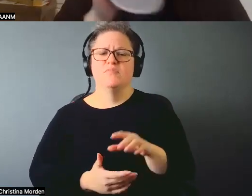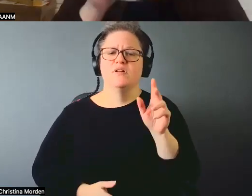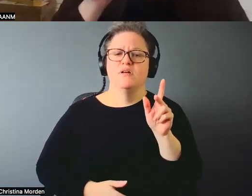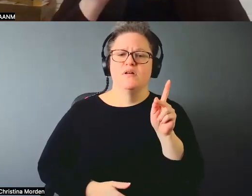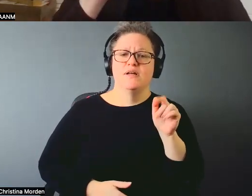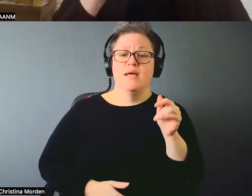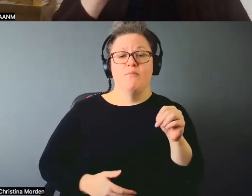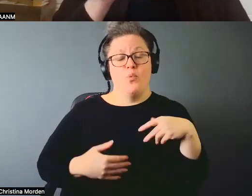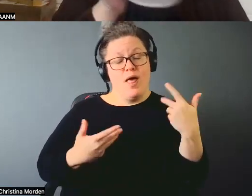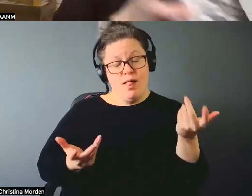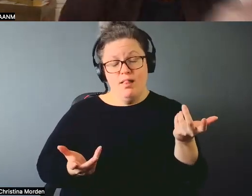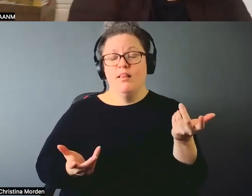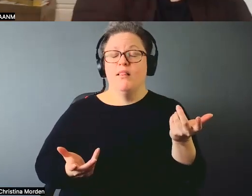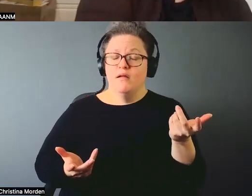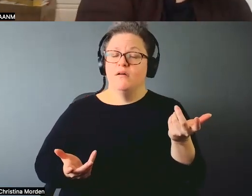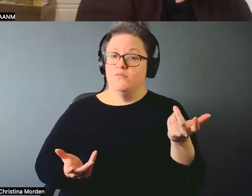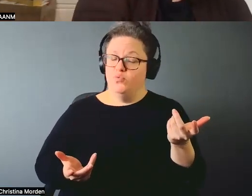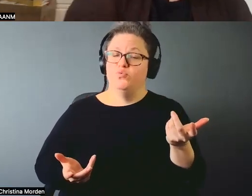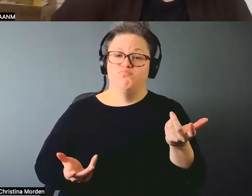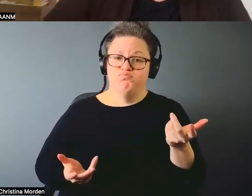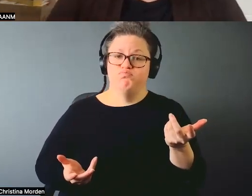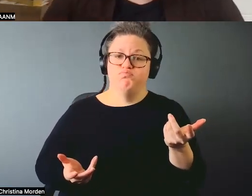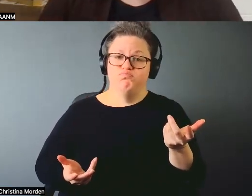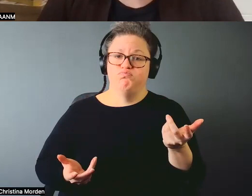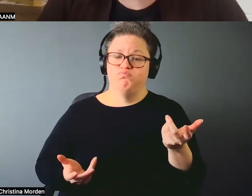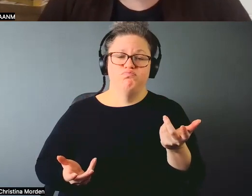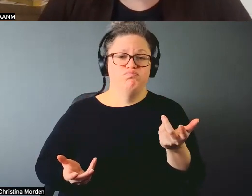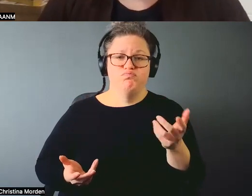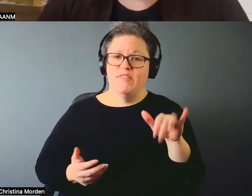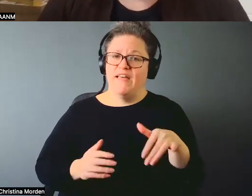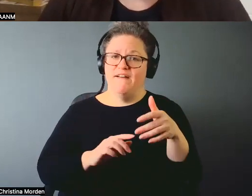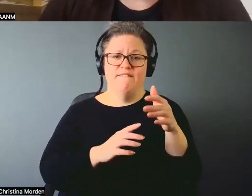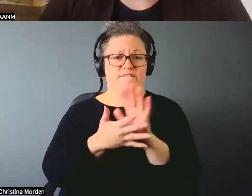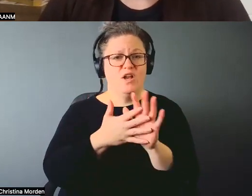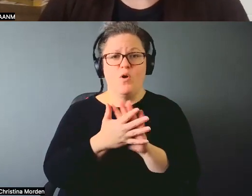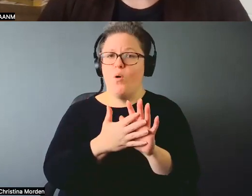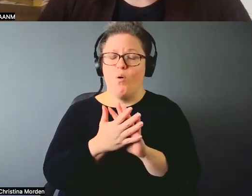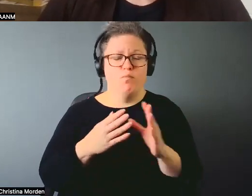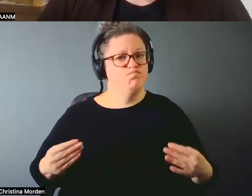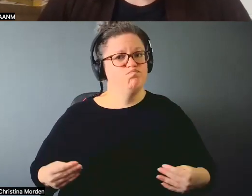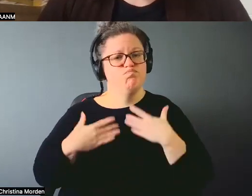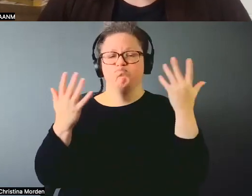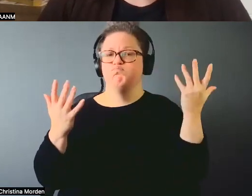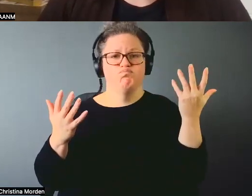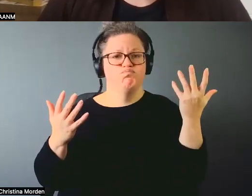you know, that just that that that work just set me on such a path, because when I came back.